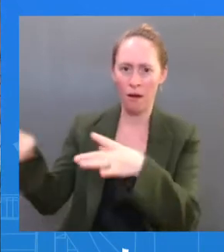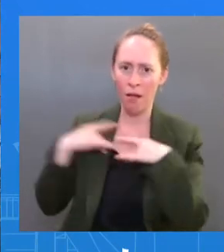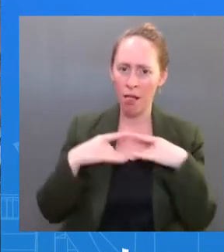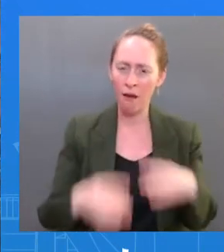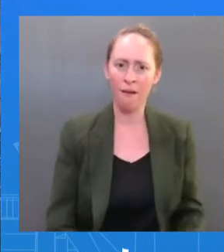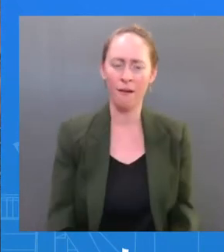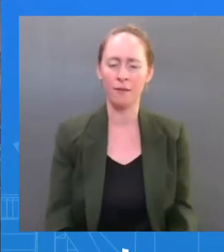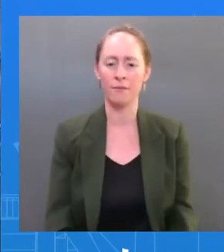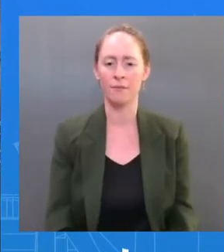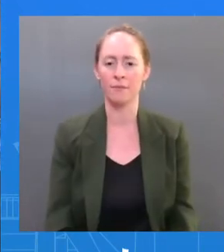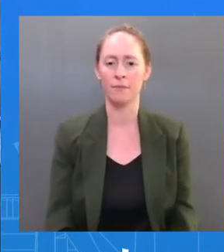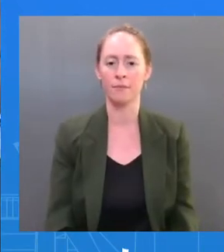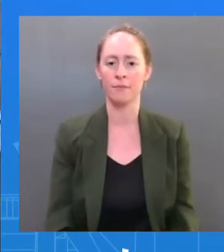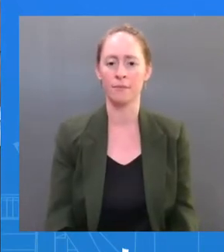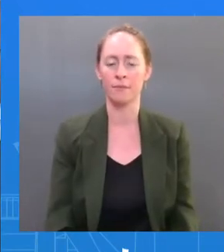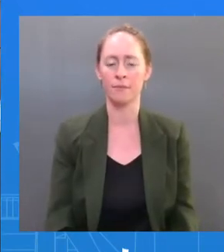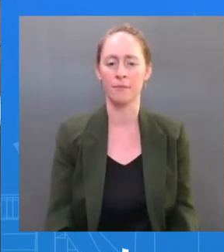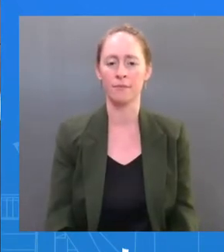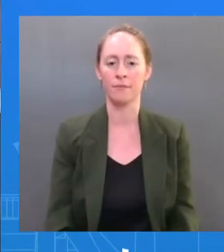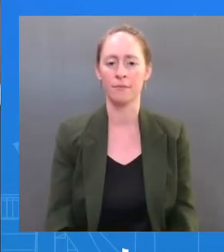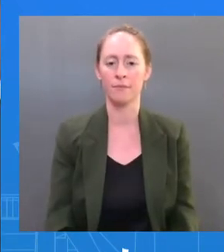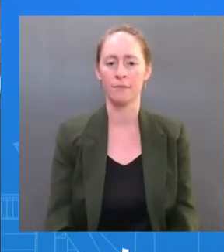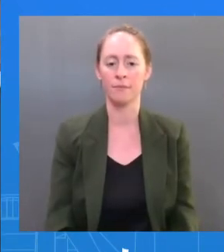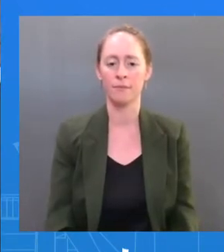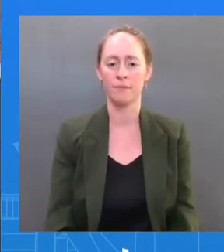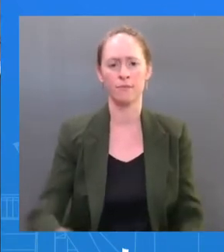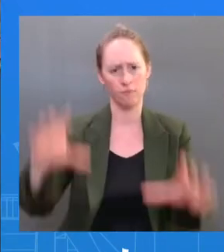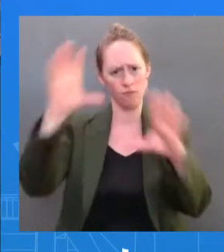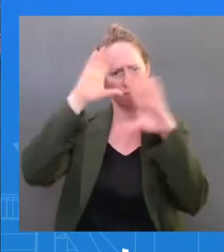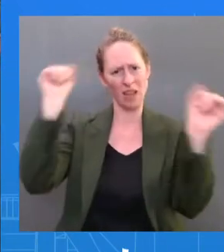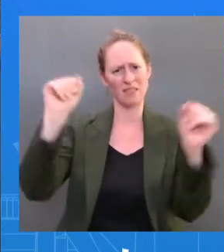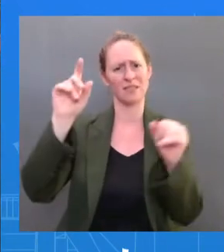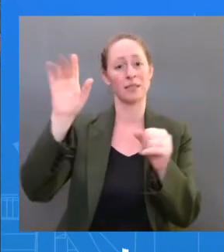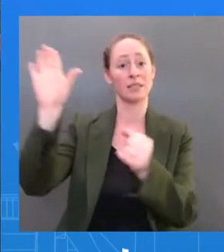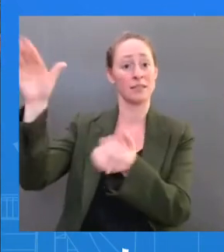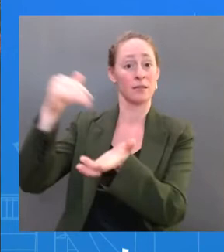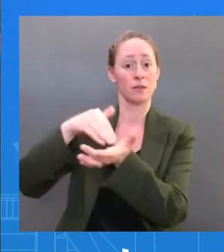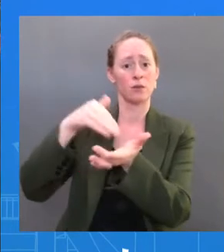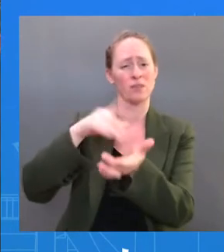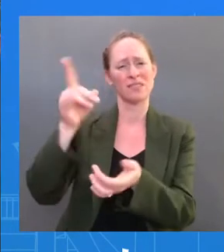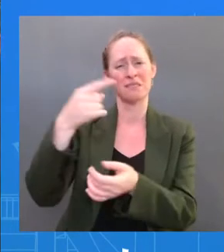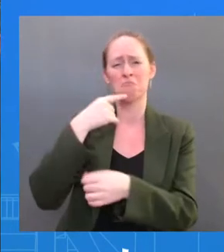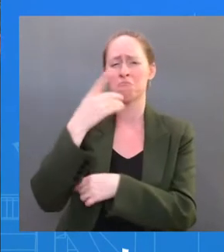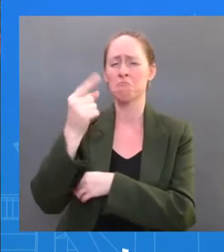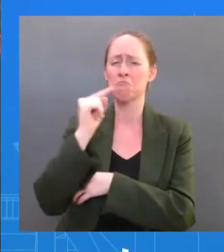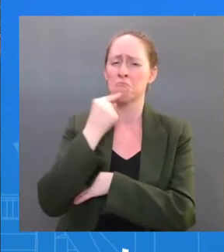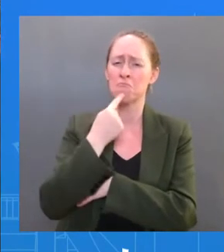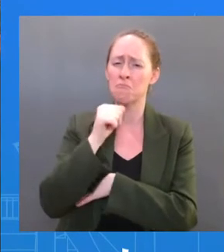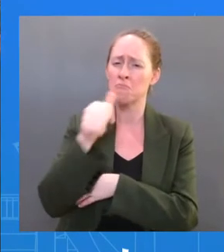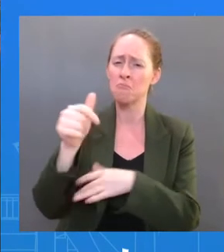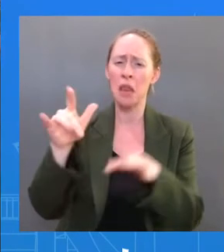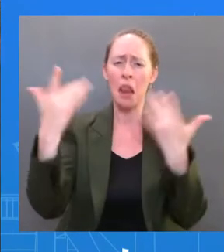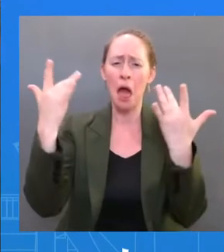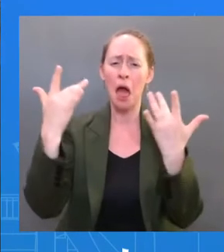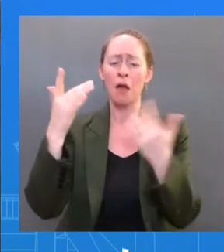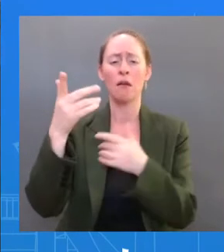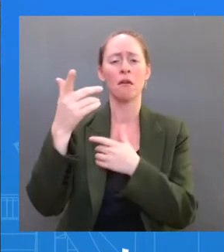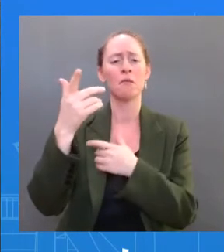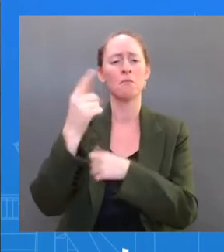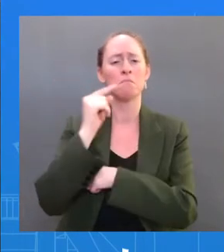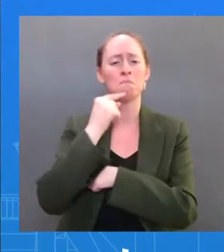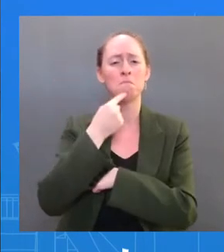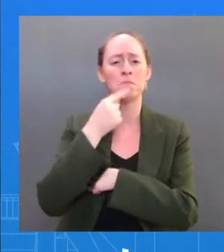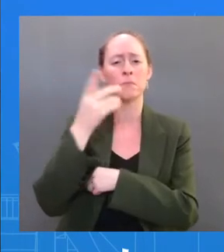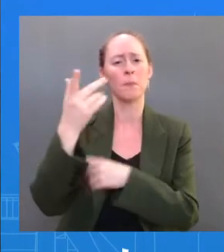to do the work of the presidency from his residence. And I think that's important. And, you know, and to your question, April,